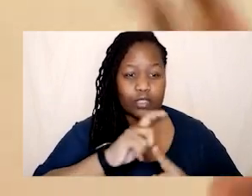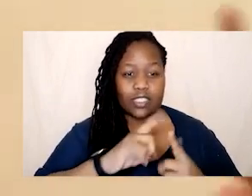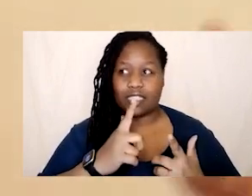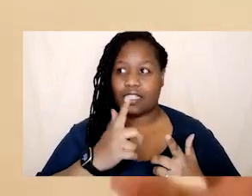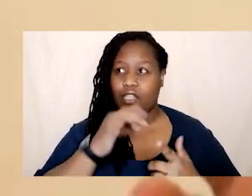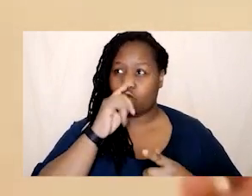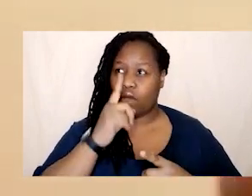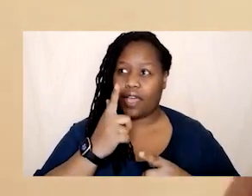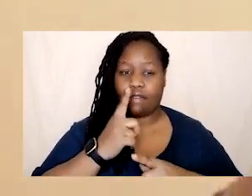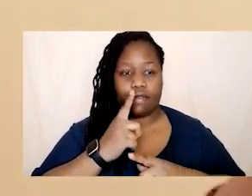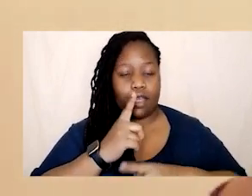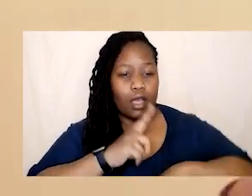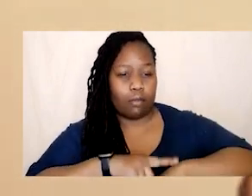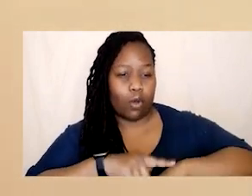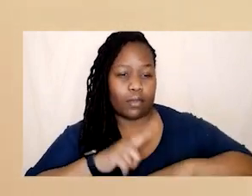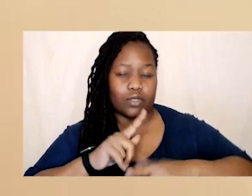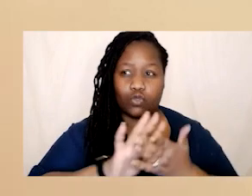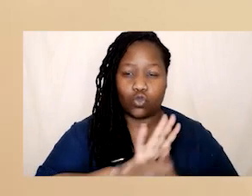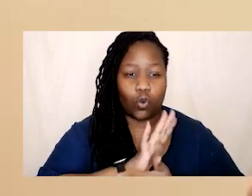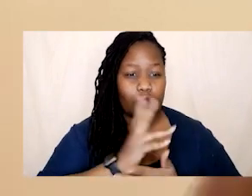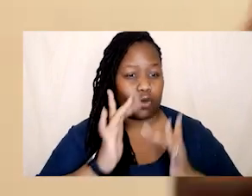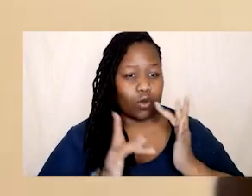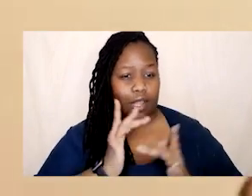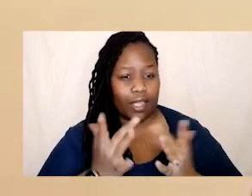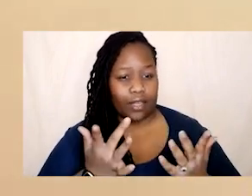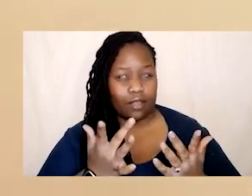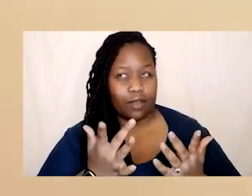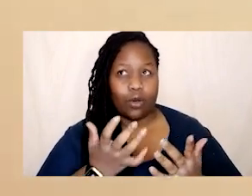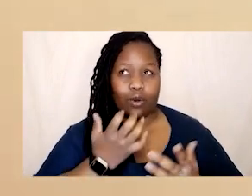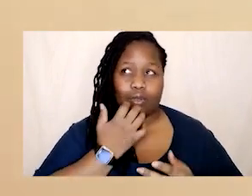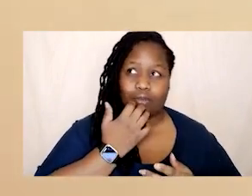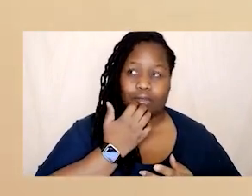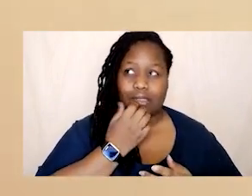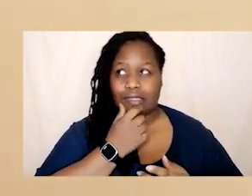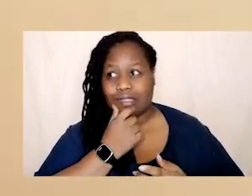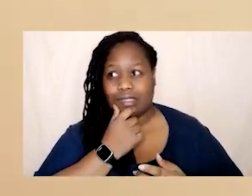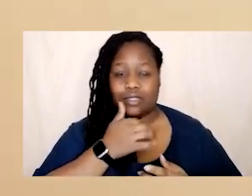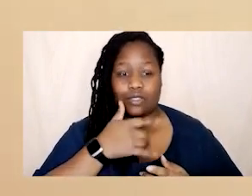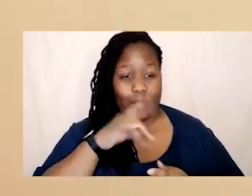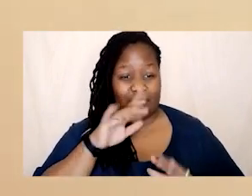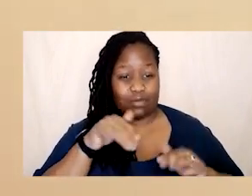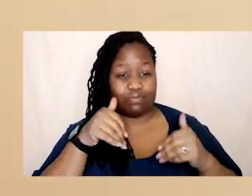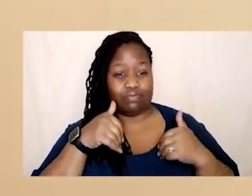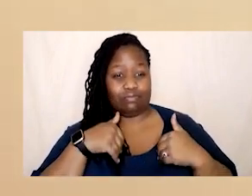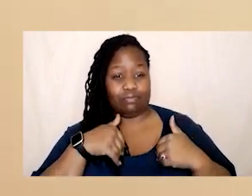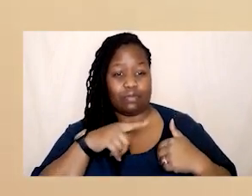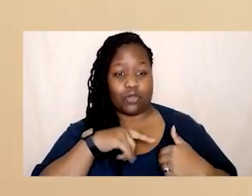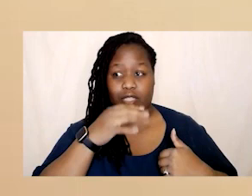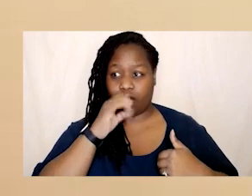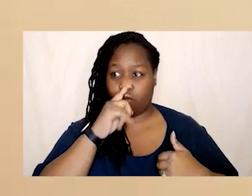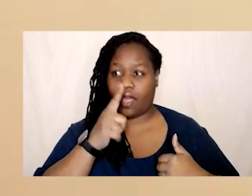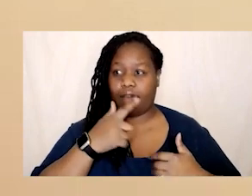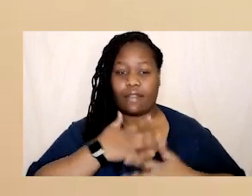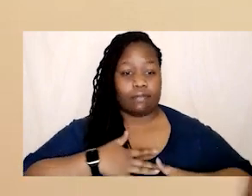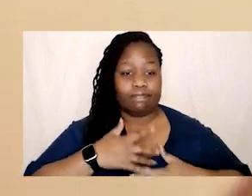a moment of joy online um or am i gonna have to retreat because i'm just i just don't have the emotional capacity to deal with